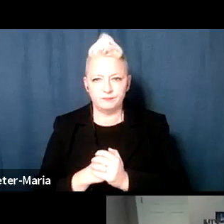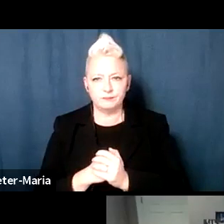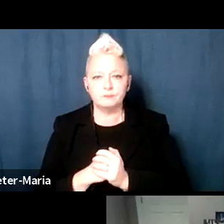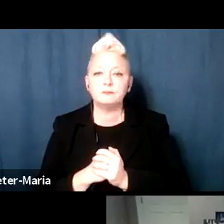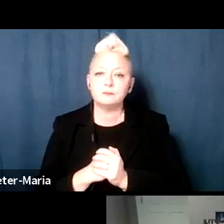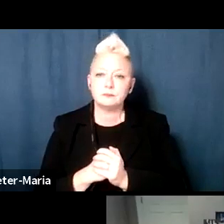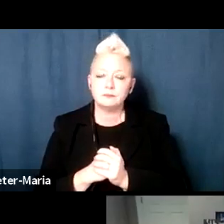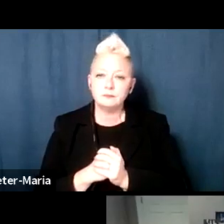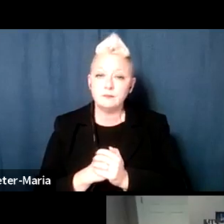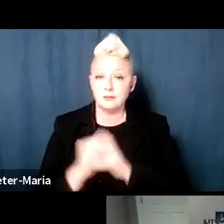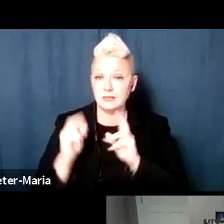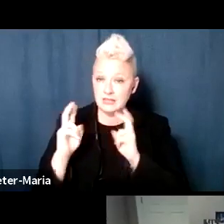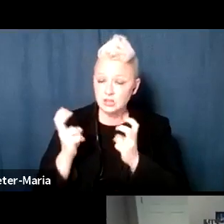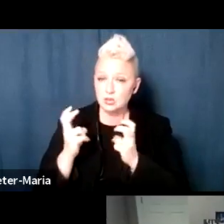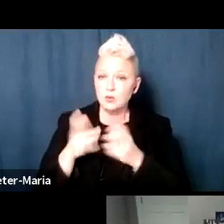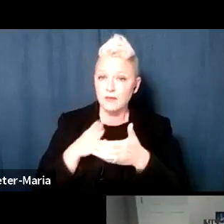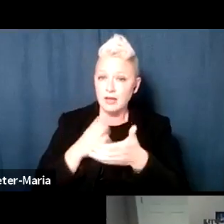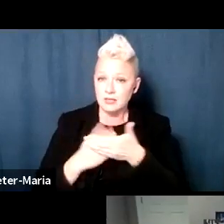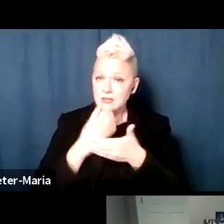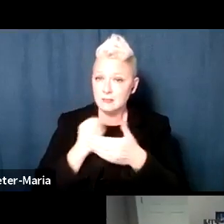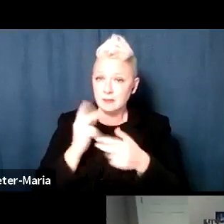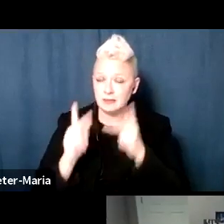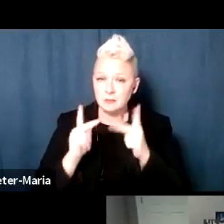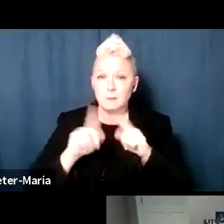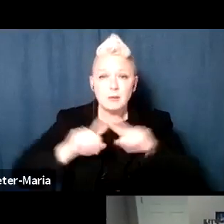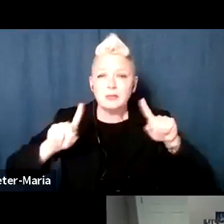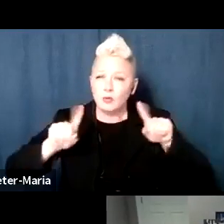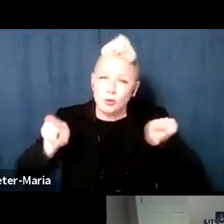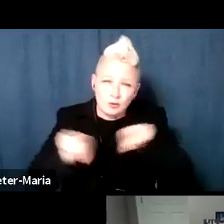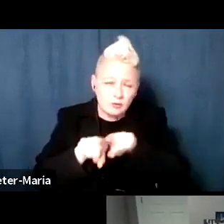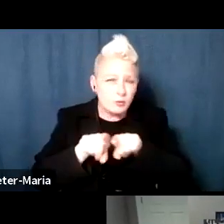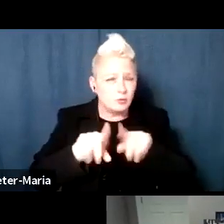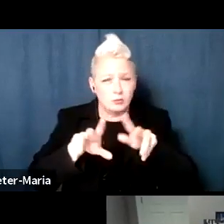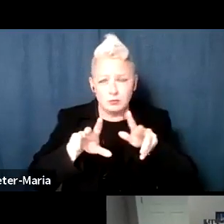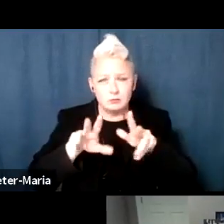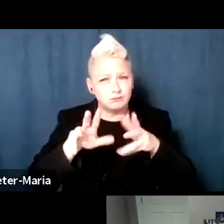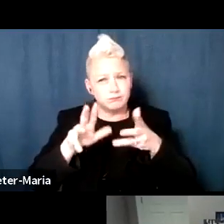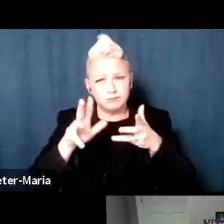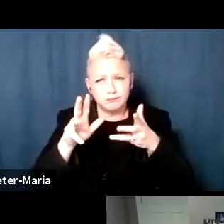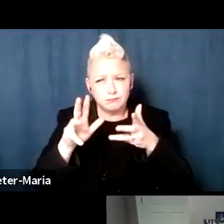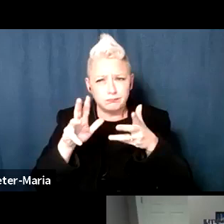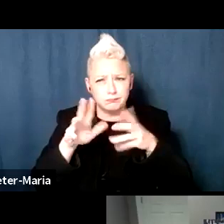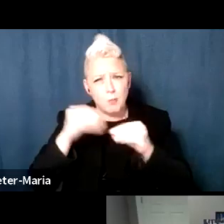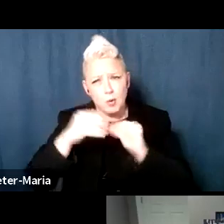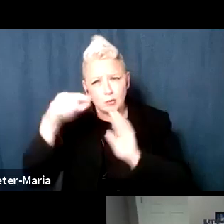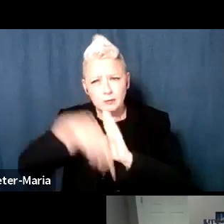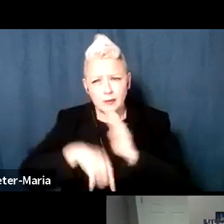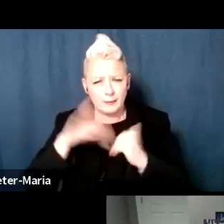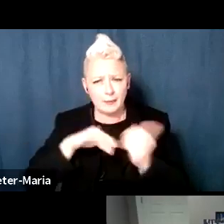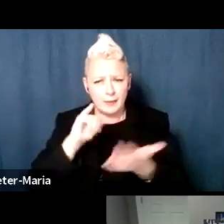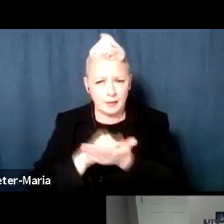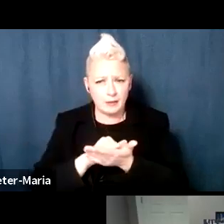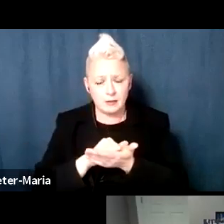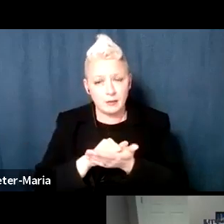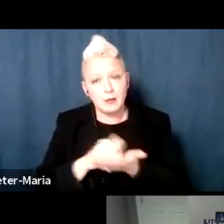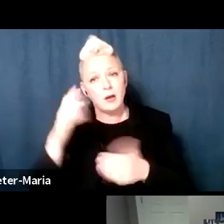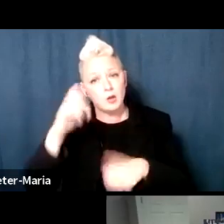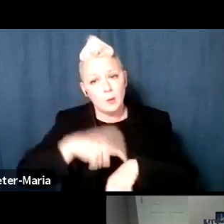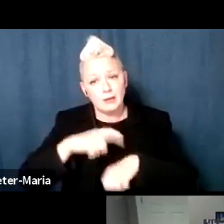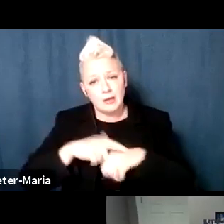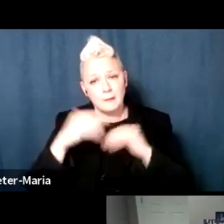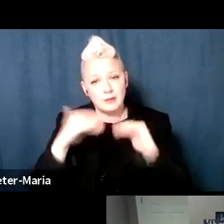antisemitism, but it extends far beyond that. I know my time is limited, and we'll probably get into lots of other things.